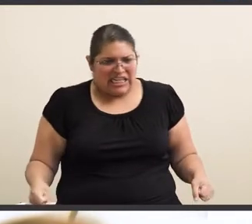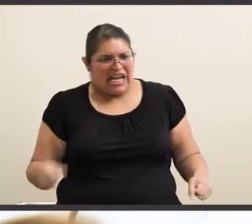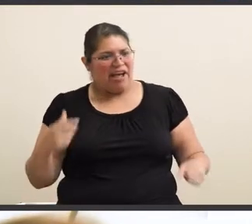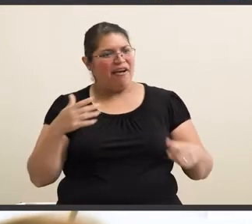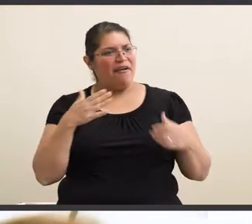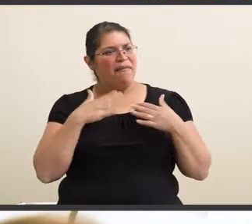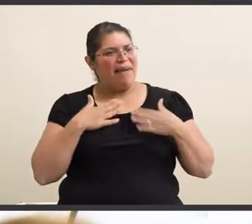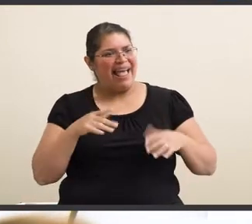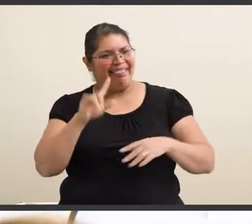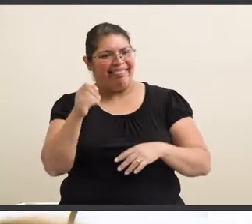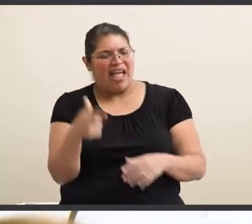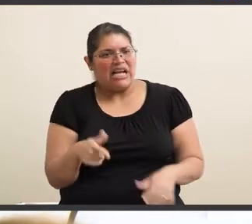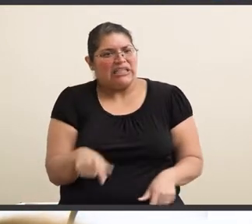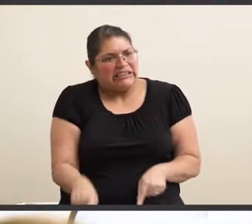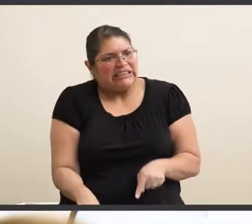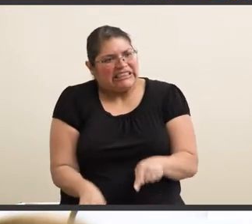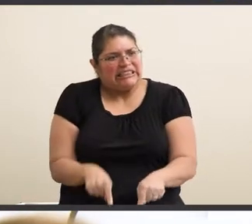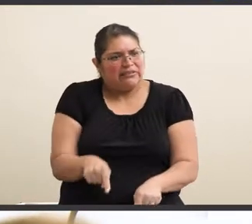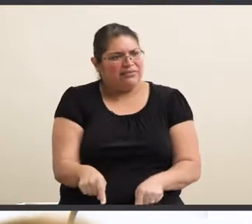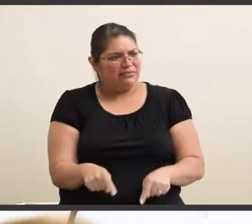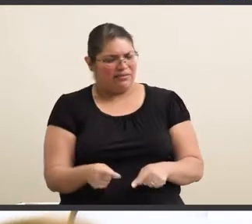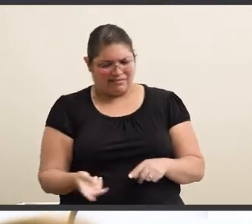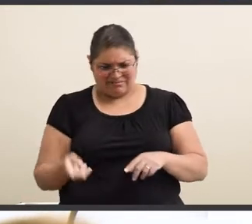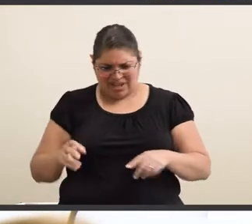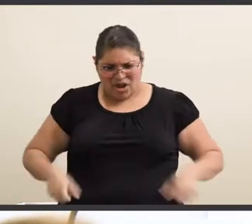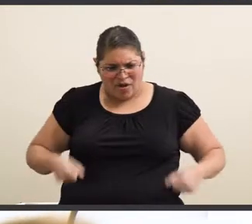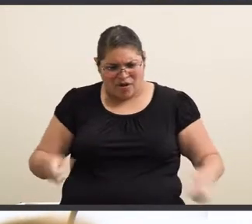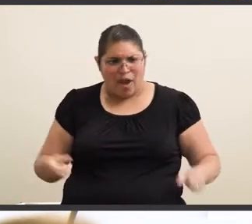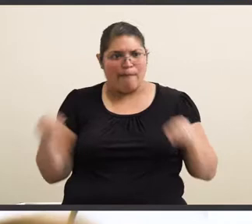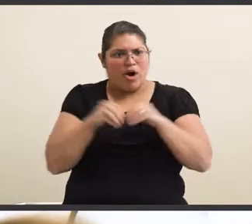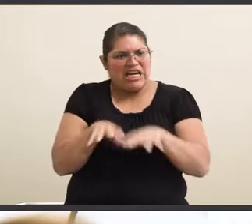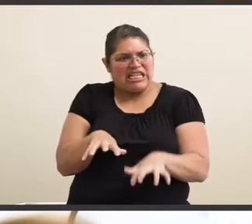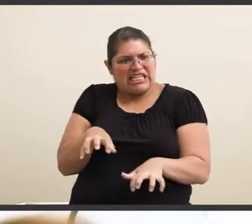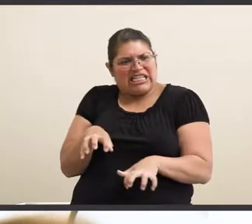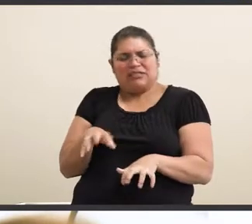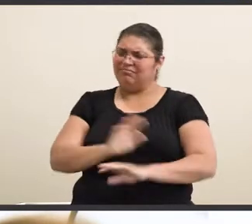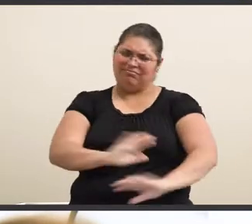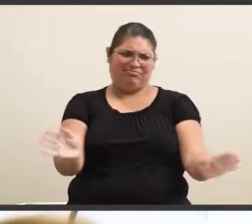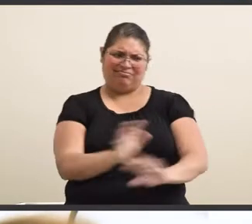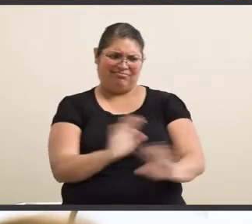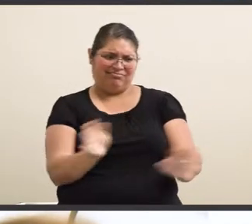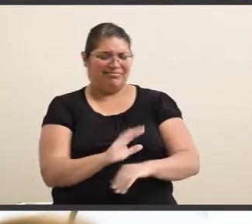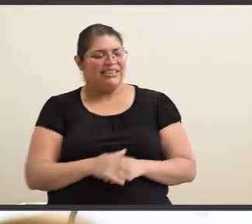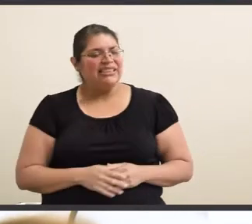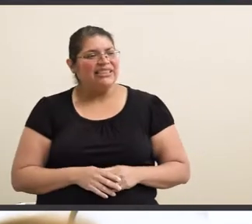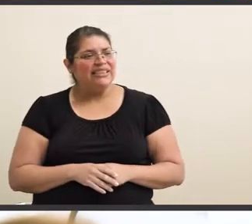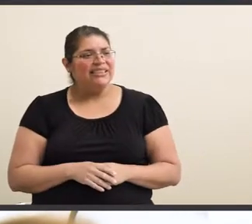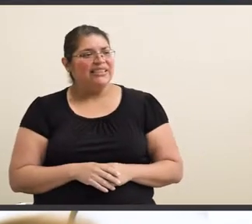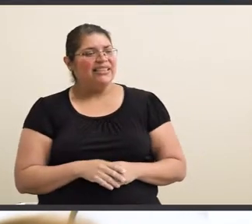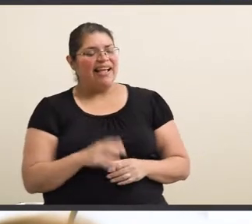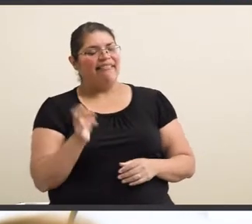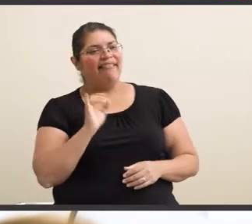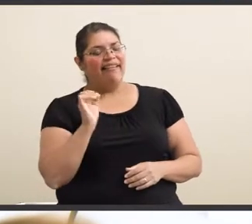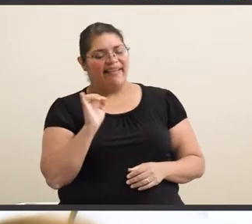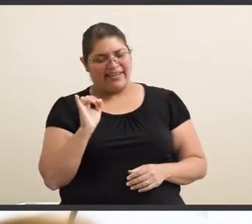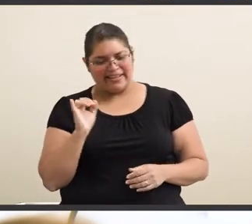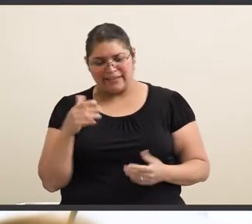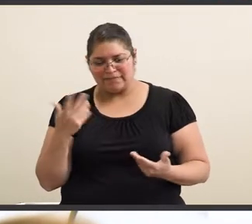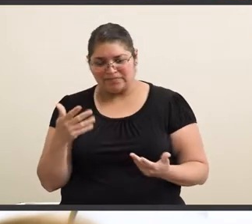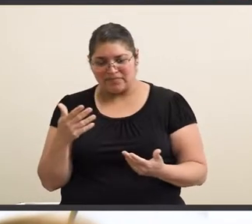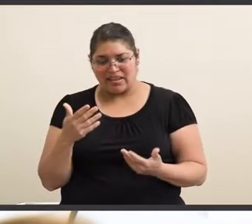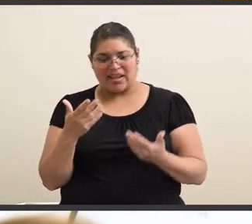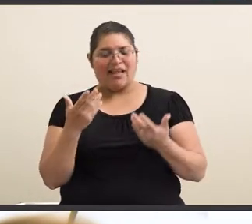legs are already super tight. So why are going to wheelchair and make them tight, you know? But like, like the, like